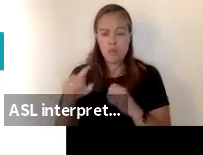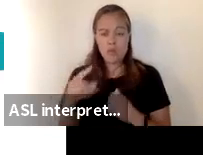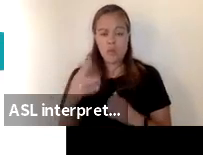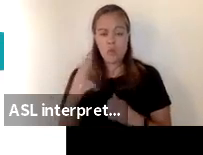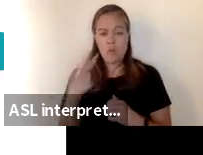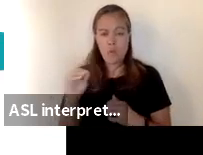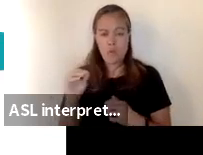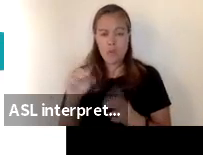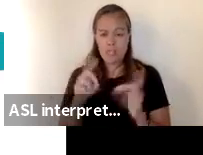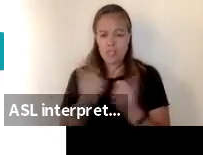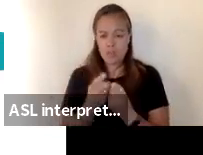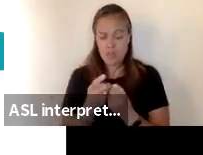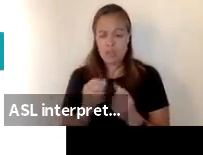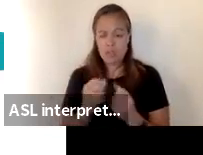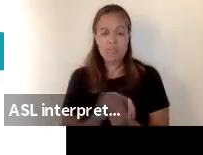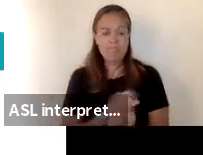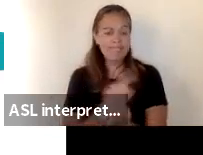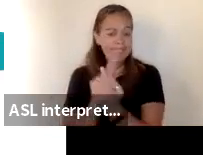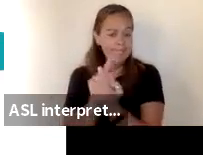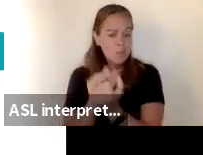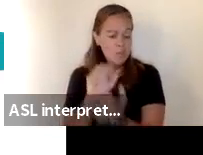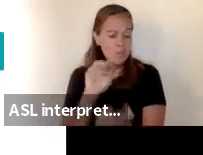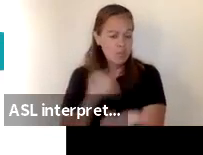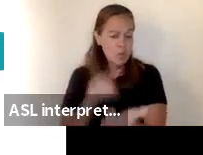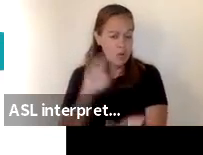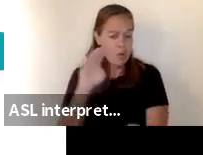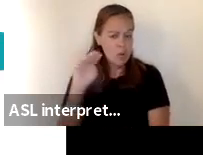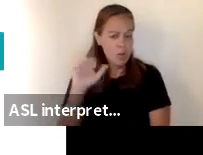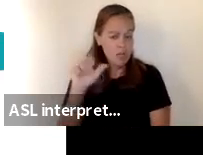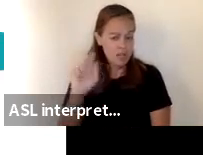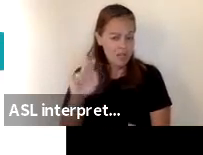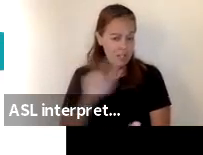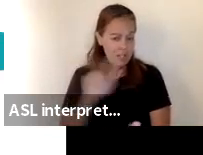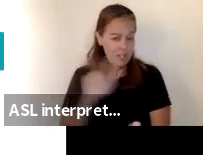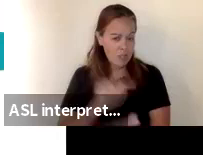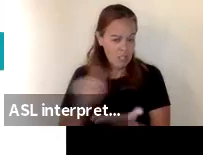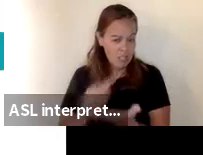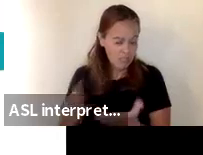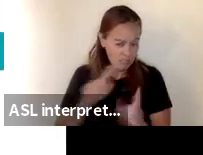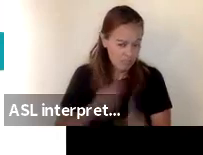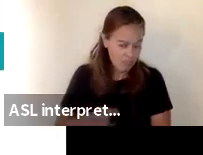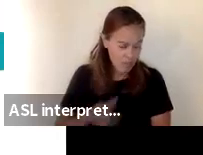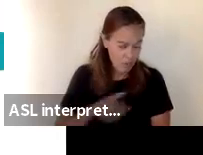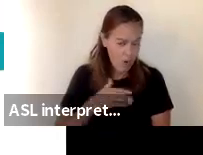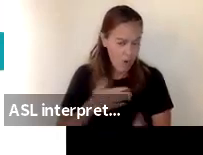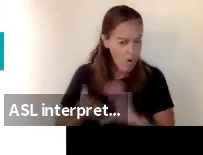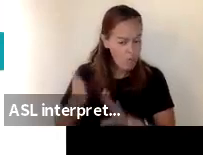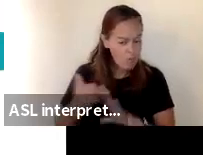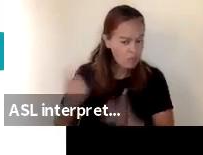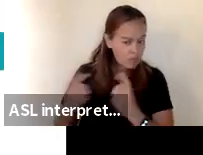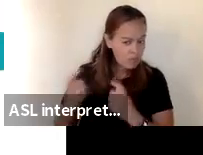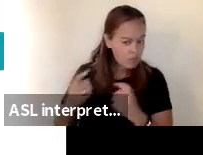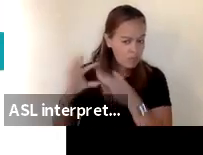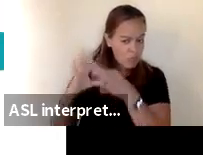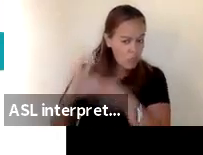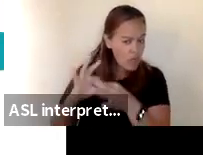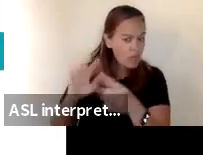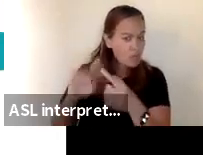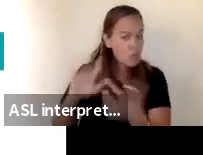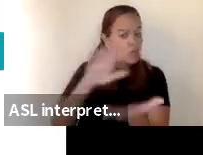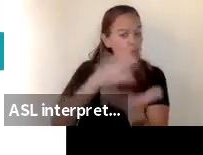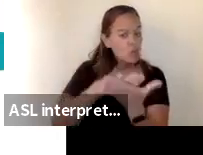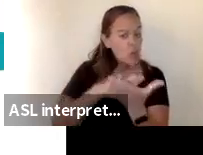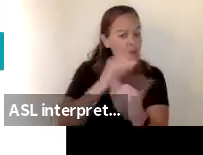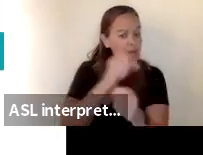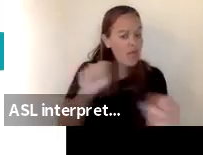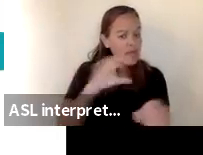and her legal team to go over the changes of conditions or to answer operational questions as it relates to school